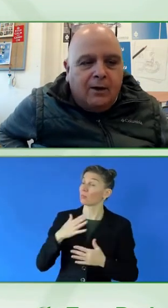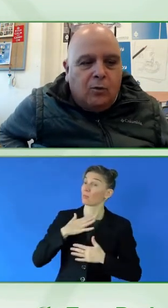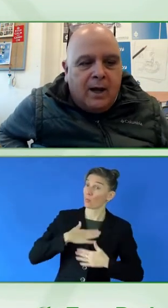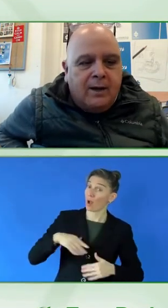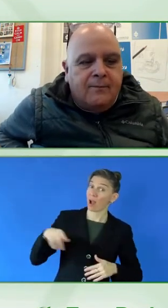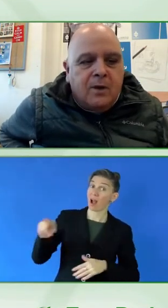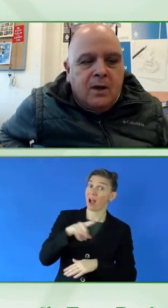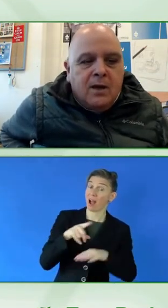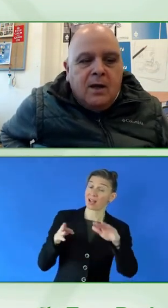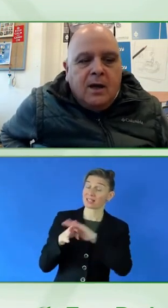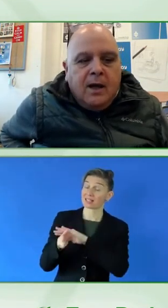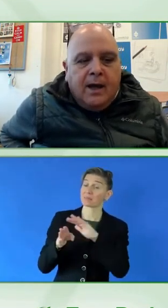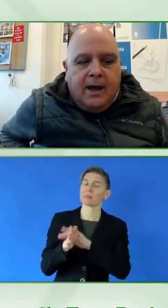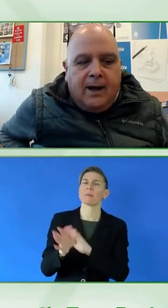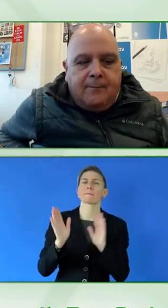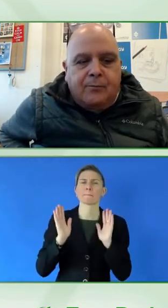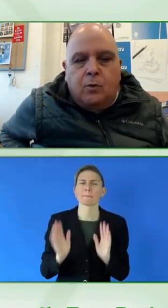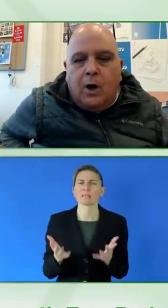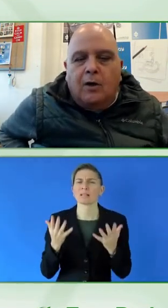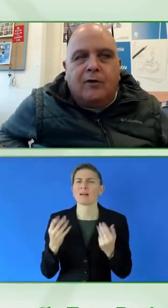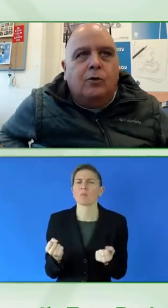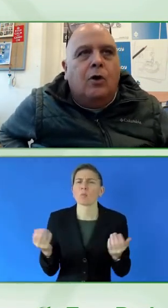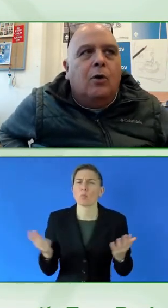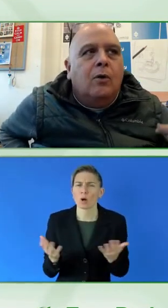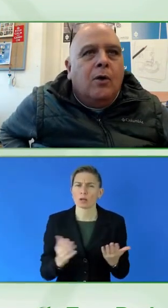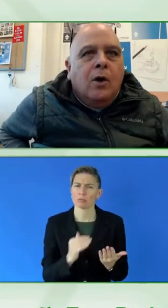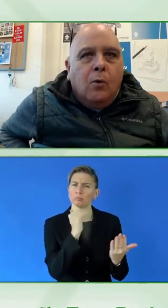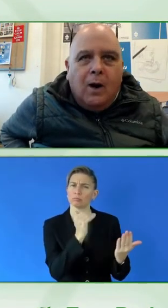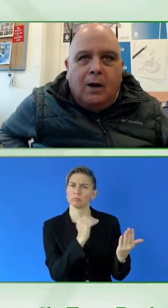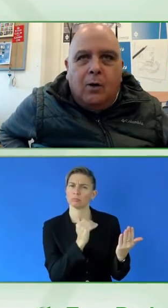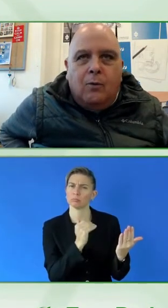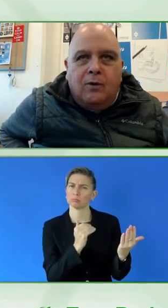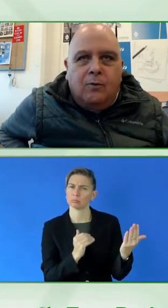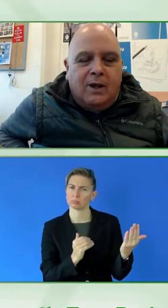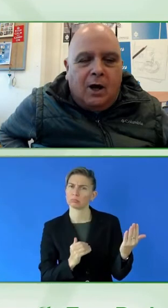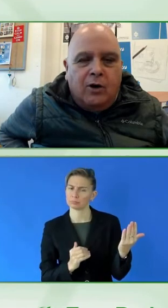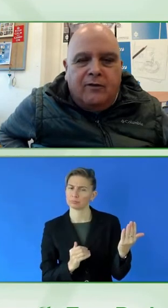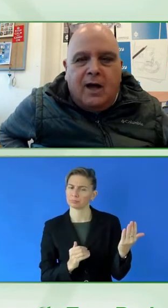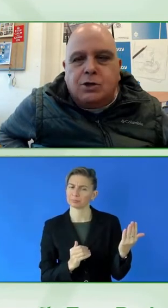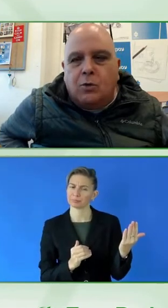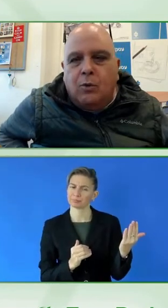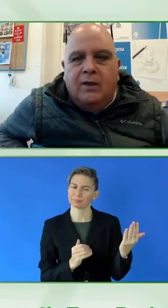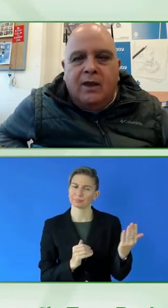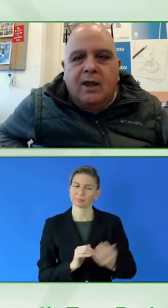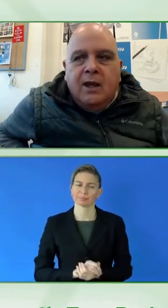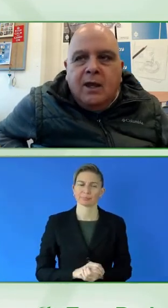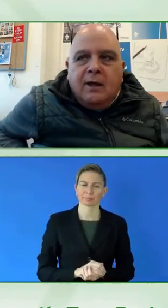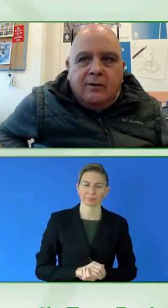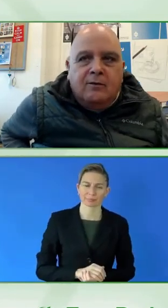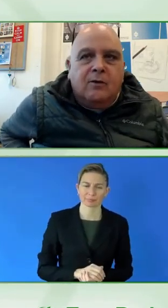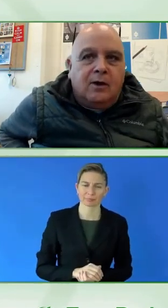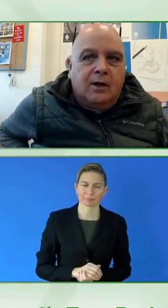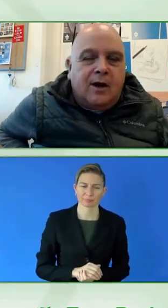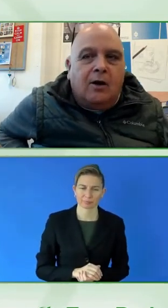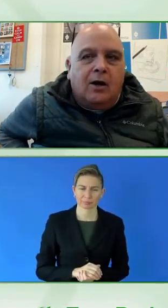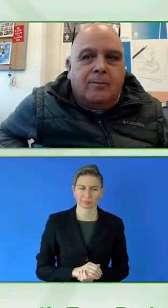implement the right way. And we also do working with the organization with the